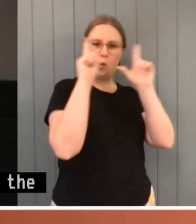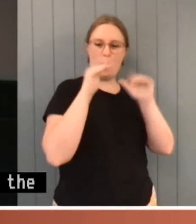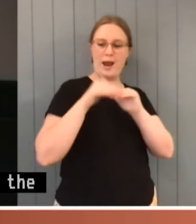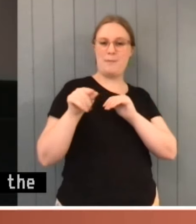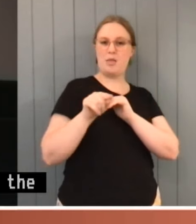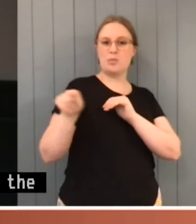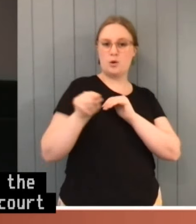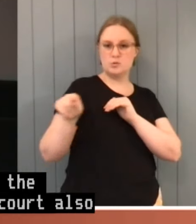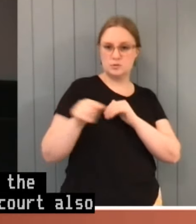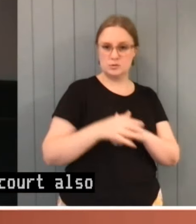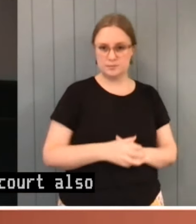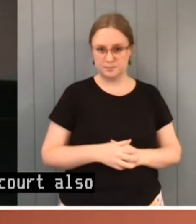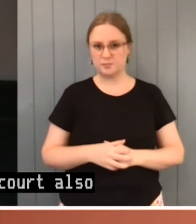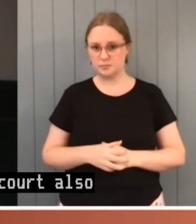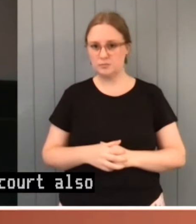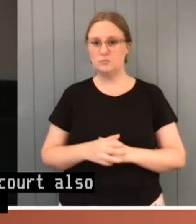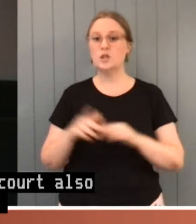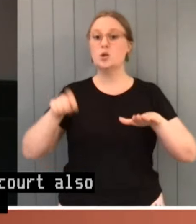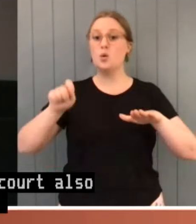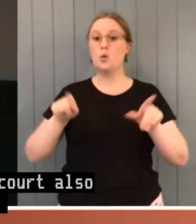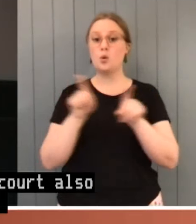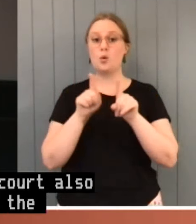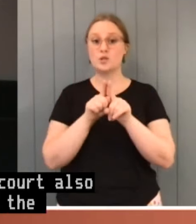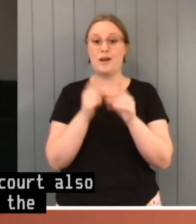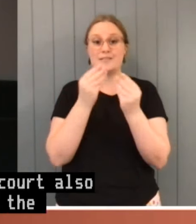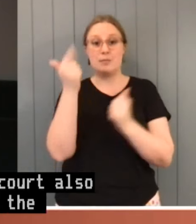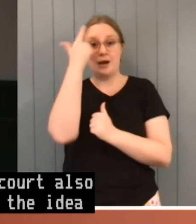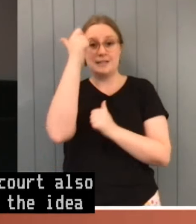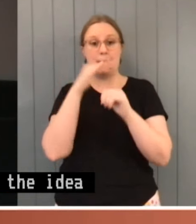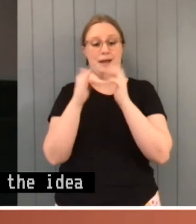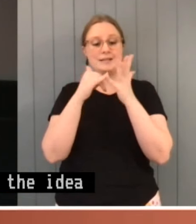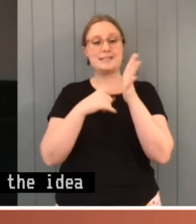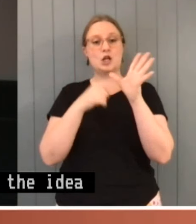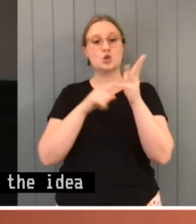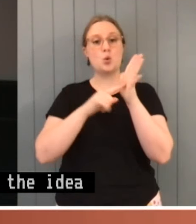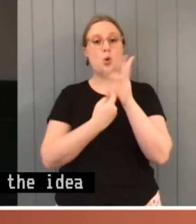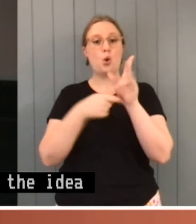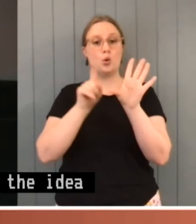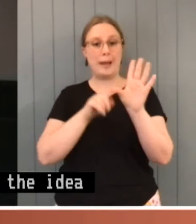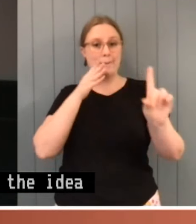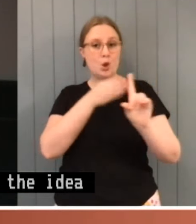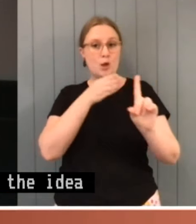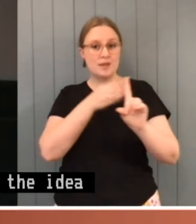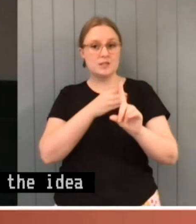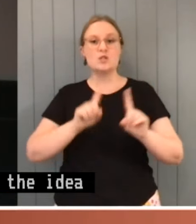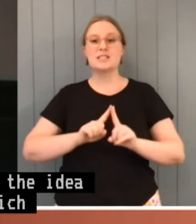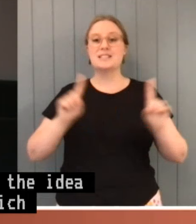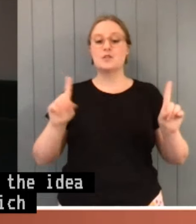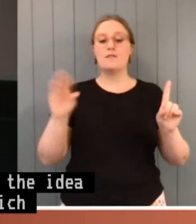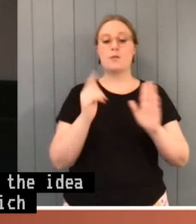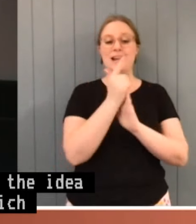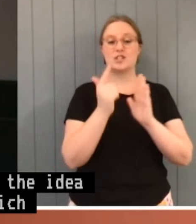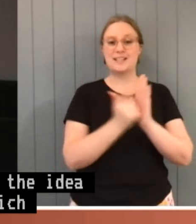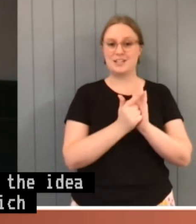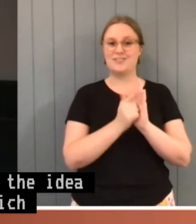idea of a statutory purpose, which is distinct from legislative intention. The purpose of a statute is not something